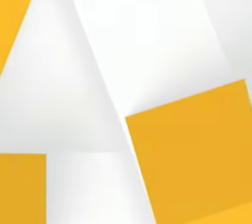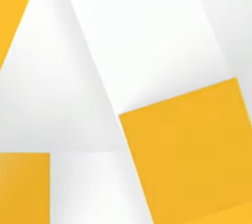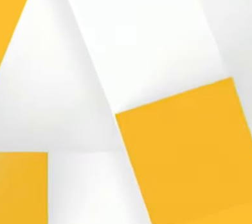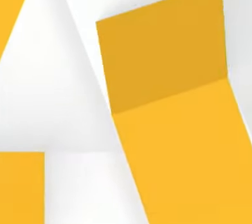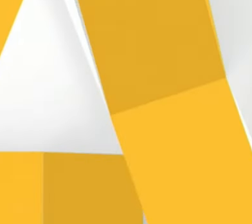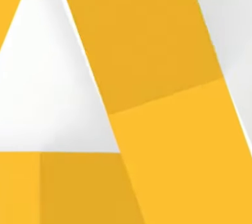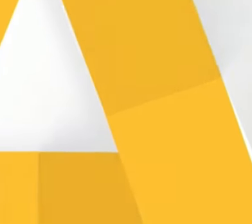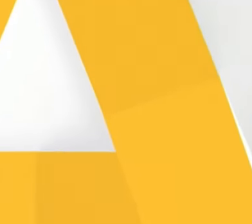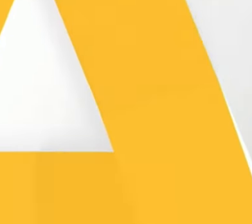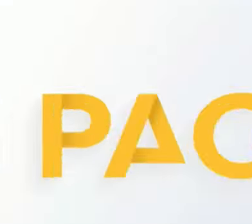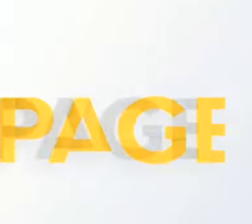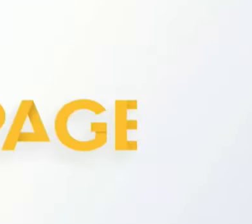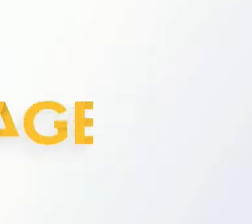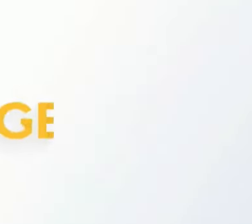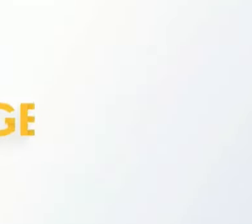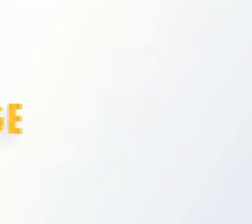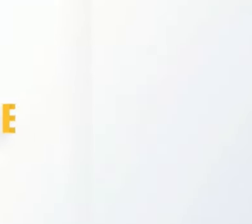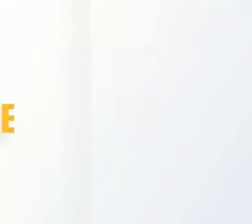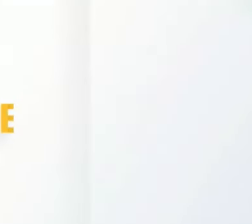Music Music